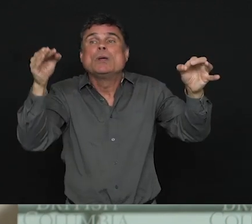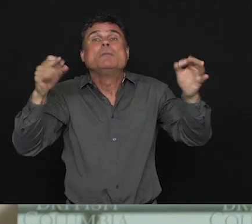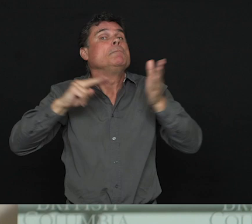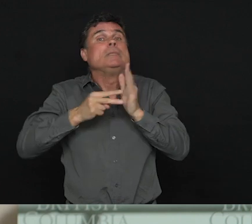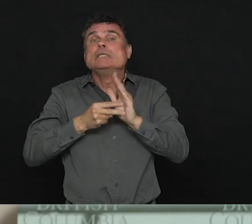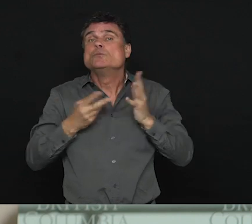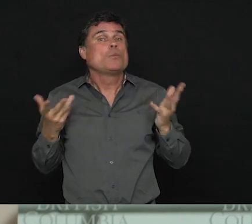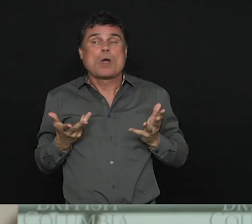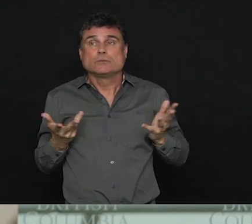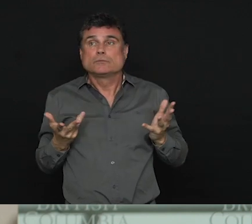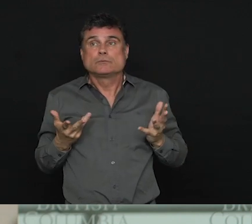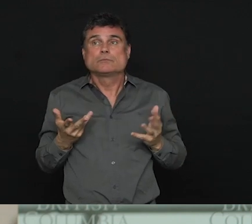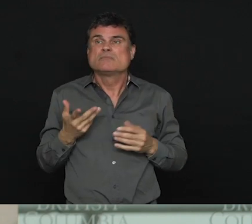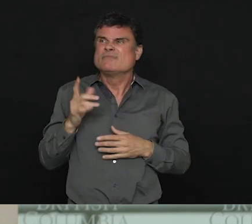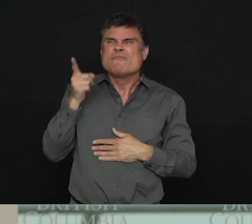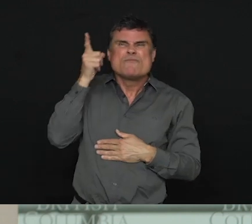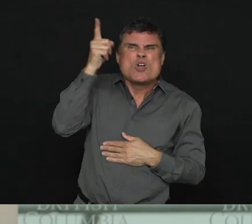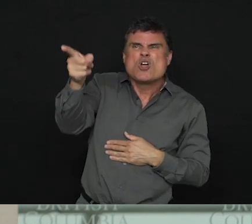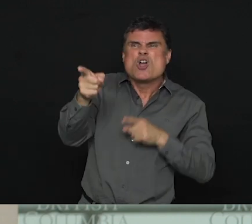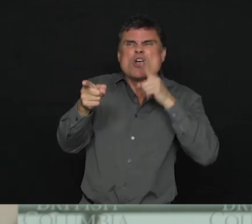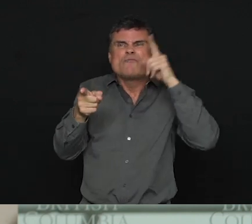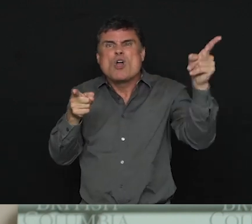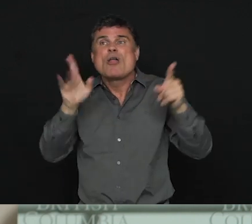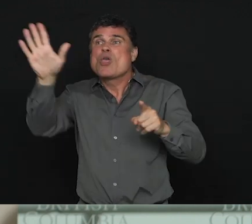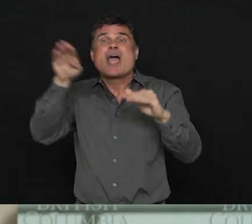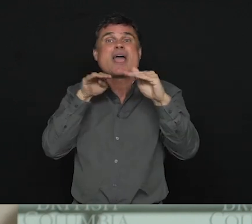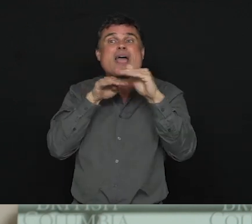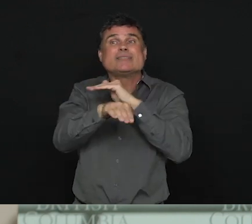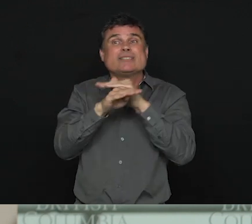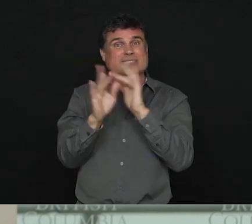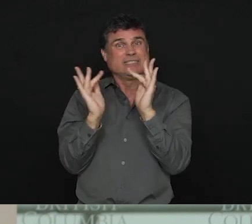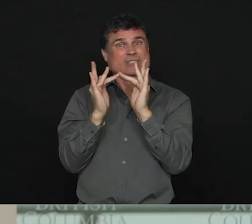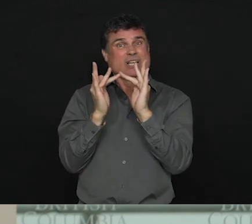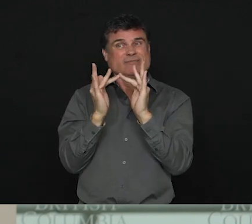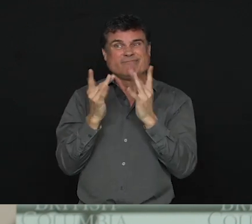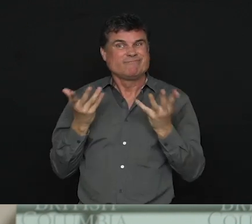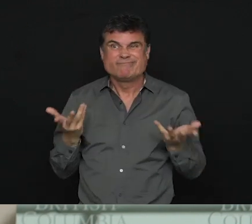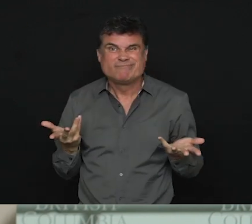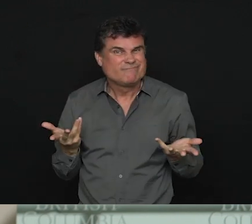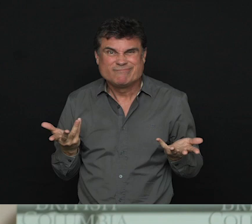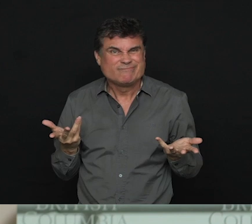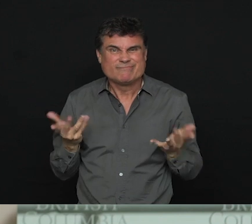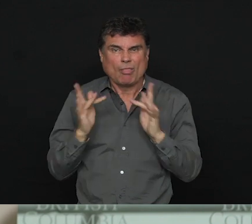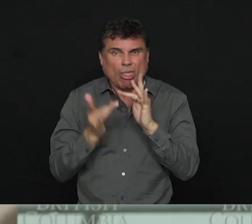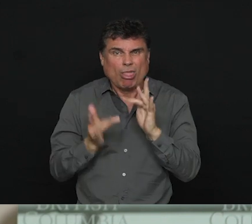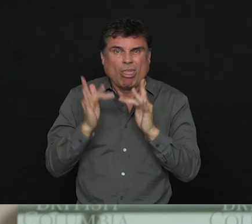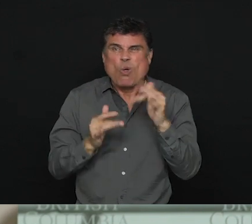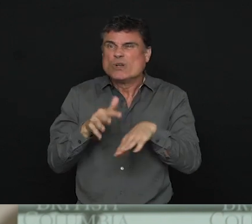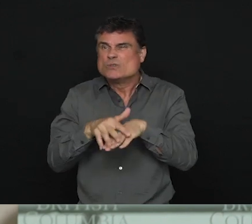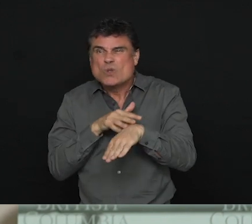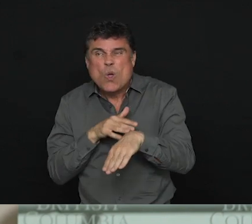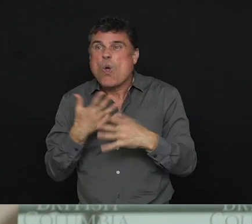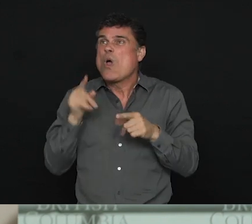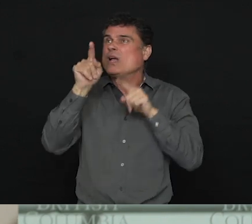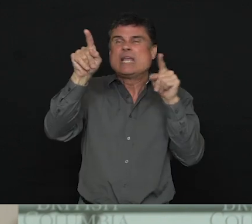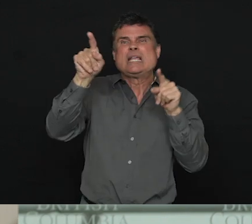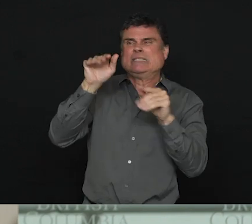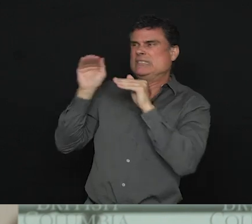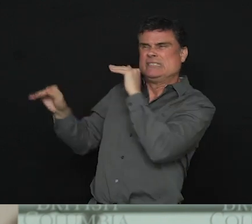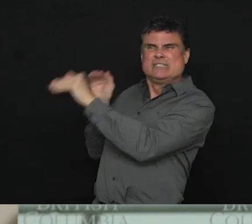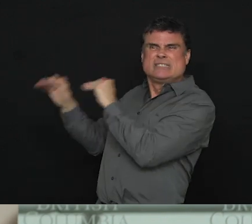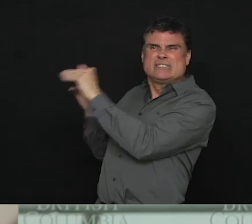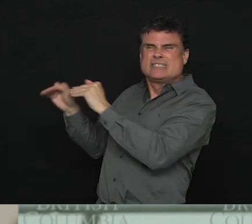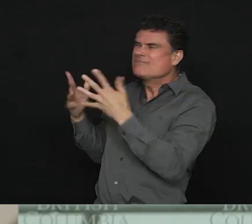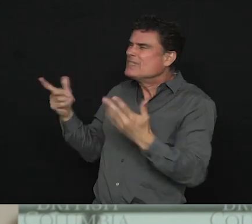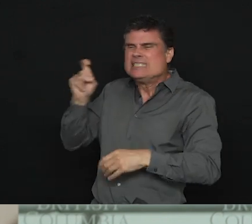communities that are telling us that they do need better internet access connections. And the internet connections